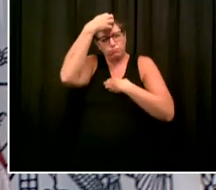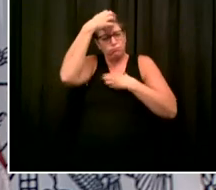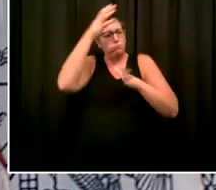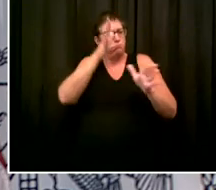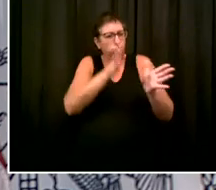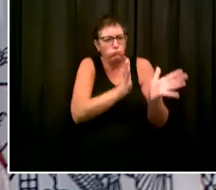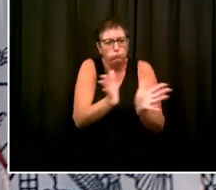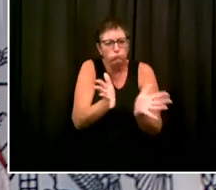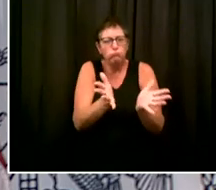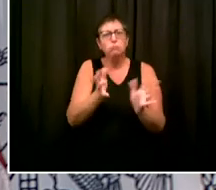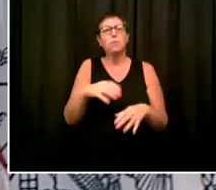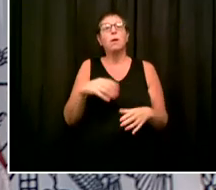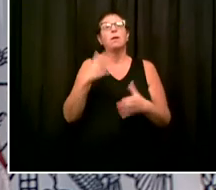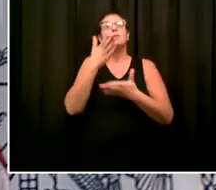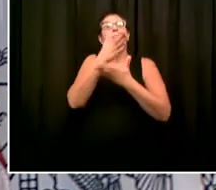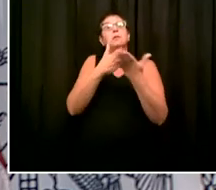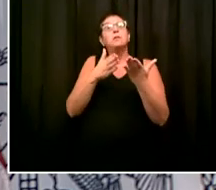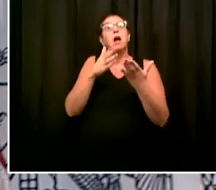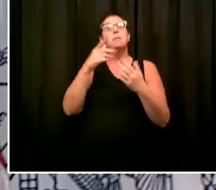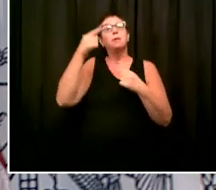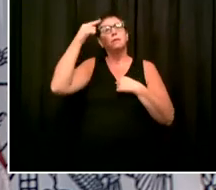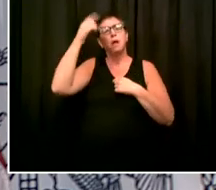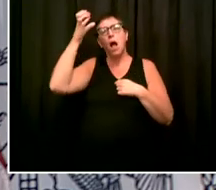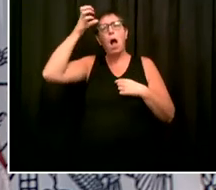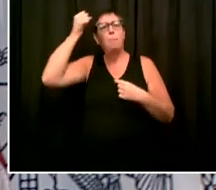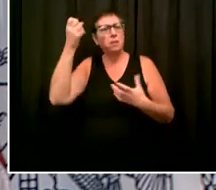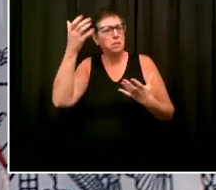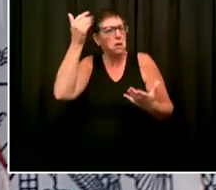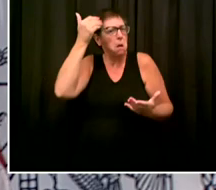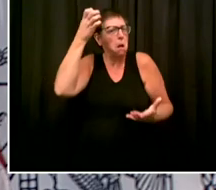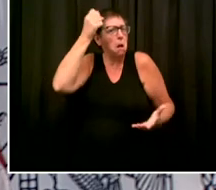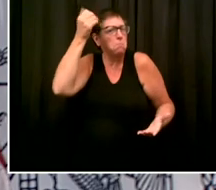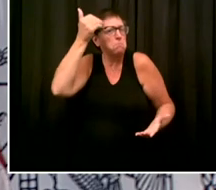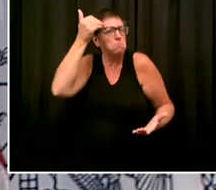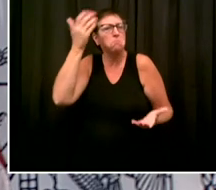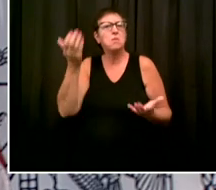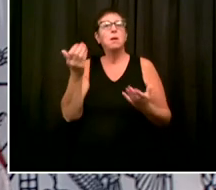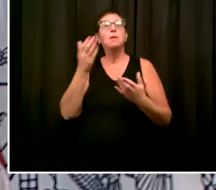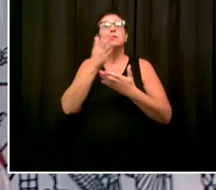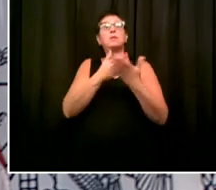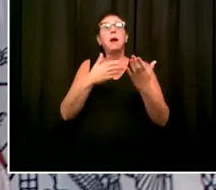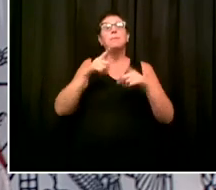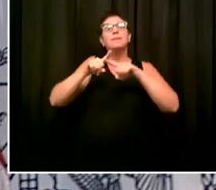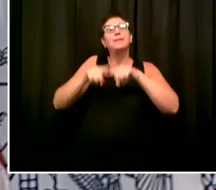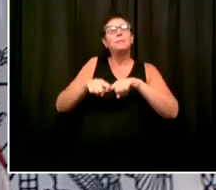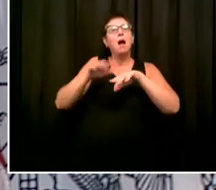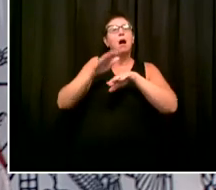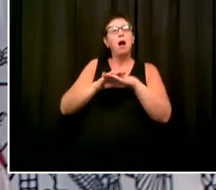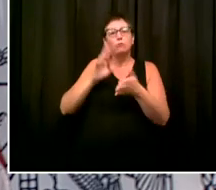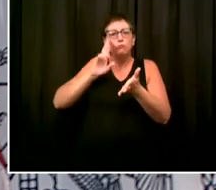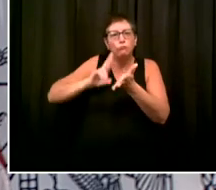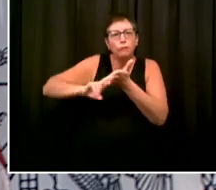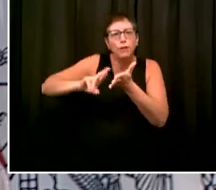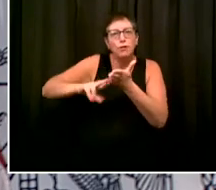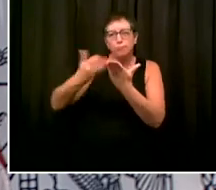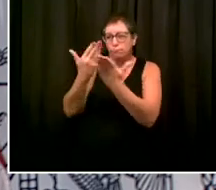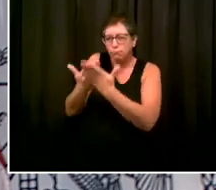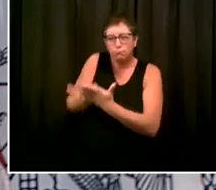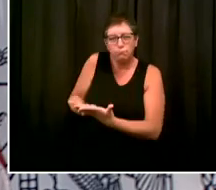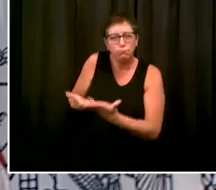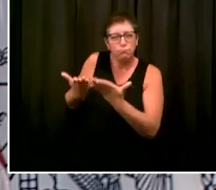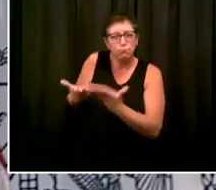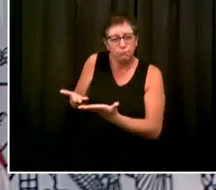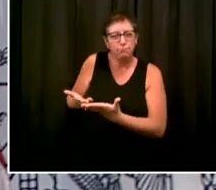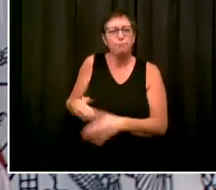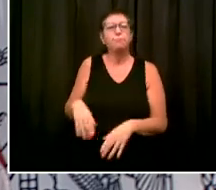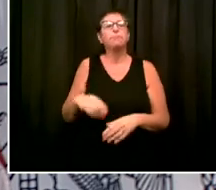when kids' emotional realities are being addressed that it's a more productive and more disciplined and positive classroom. But